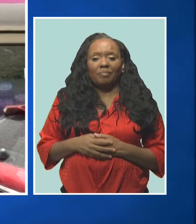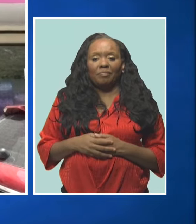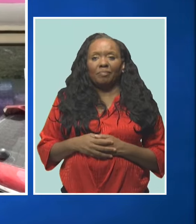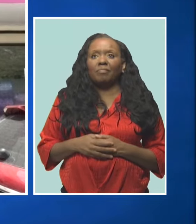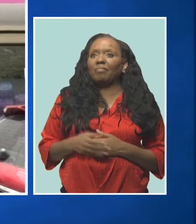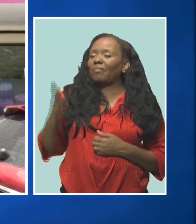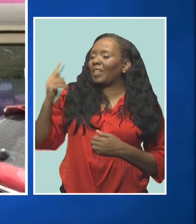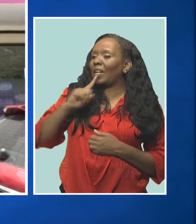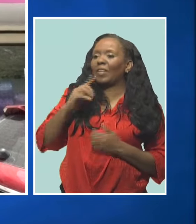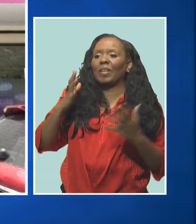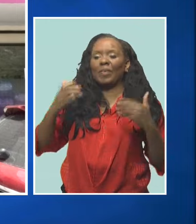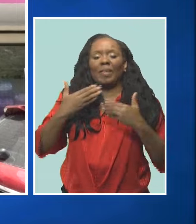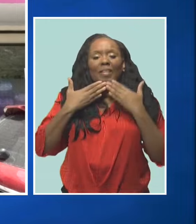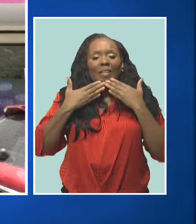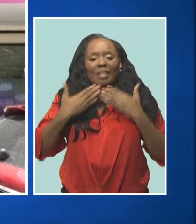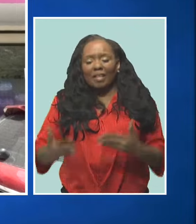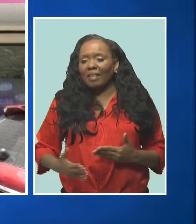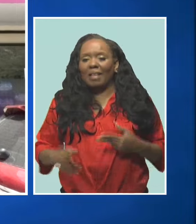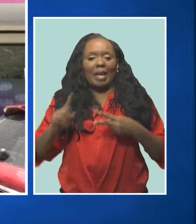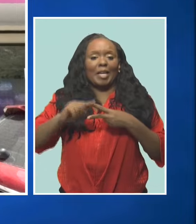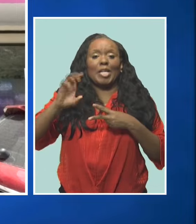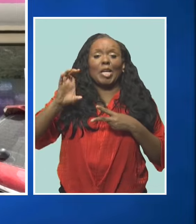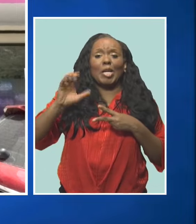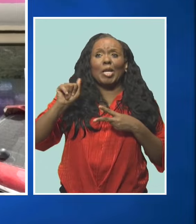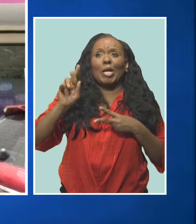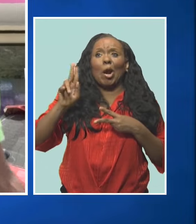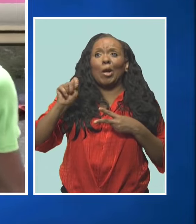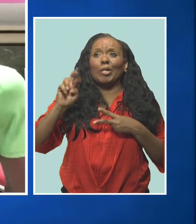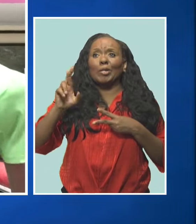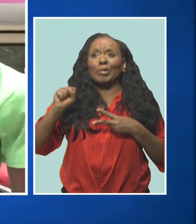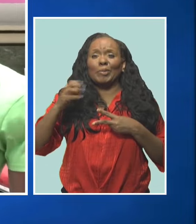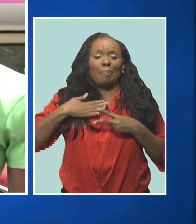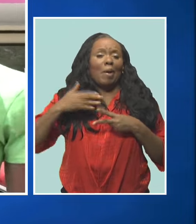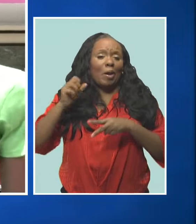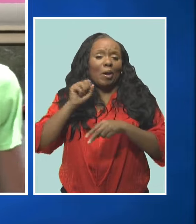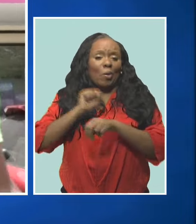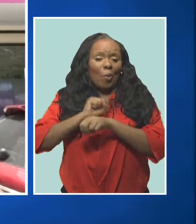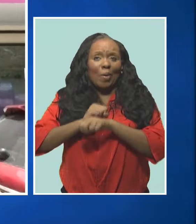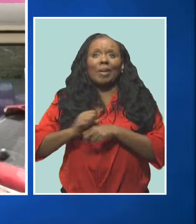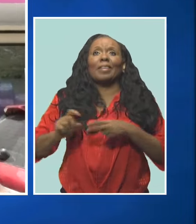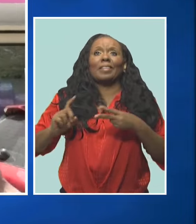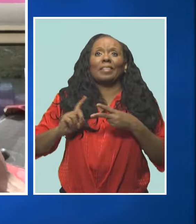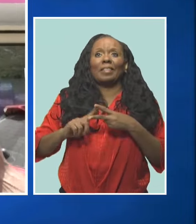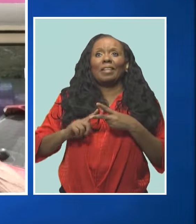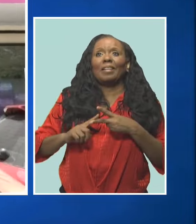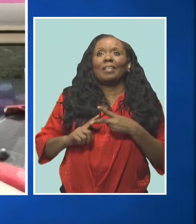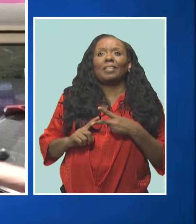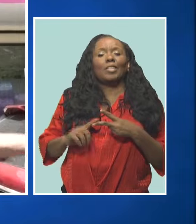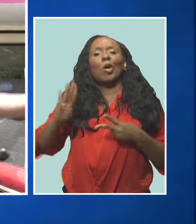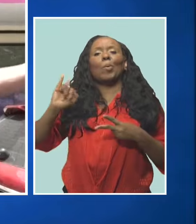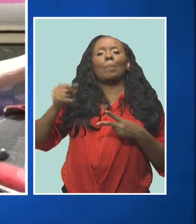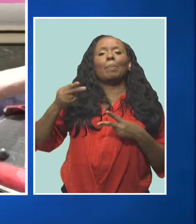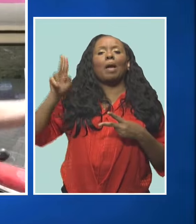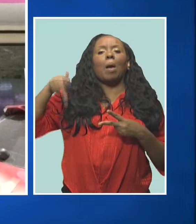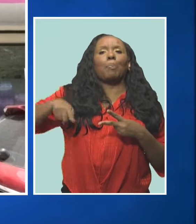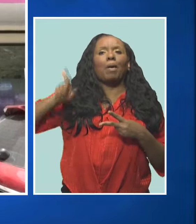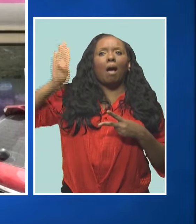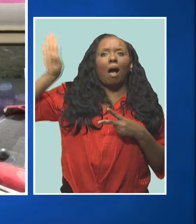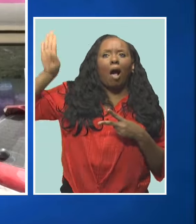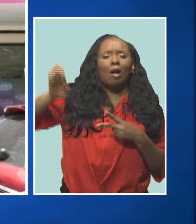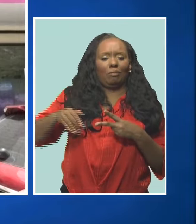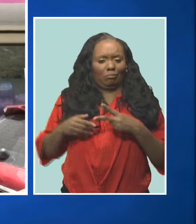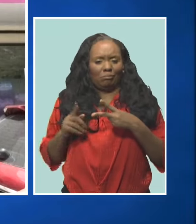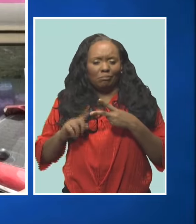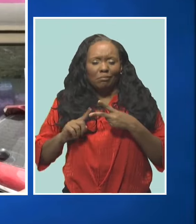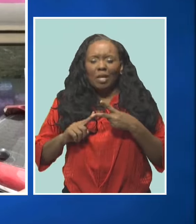you know, big at Carter's and for sure House of Soka, for fun of this lovely motorcade. And you see, we home, Carter's, big at the subway time for sure, because not